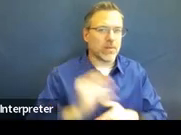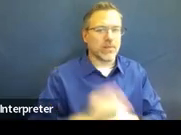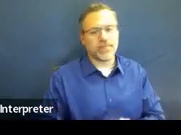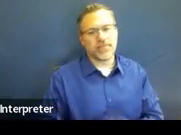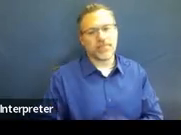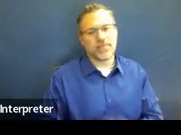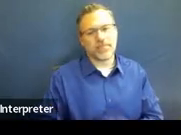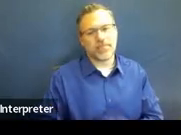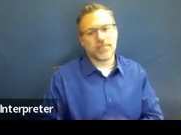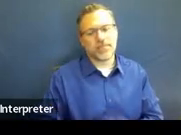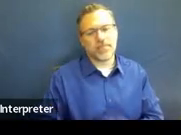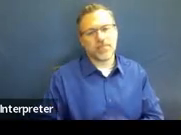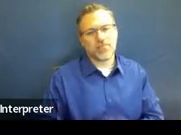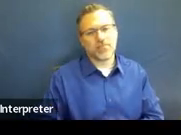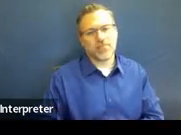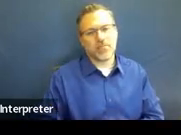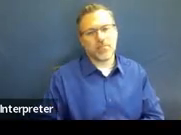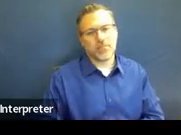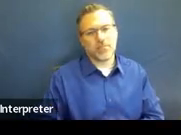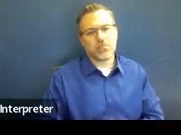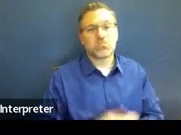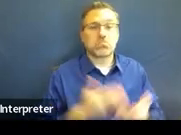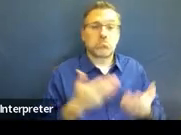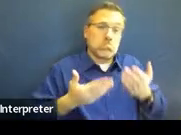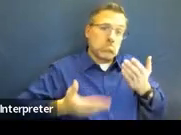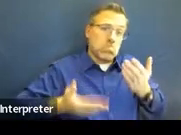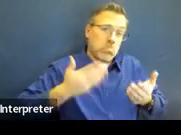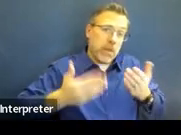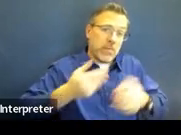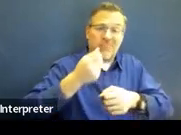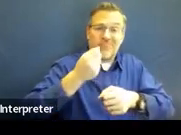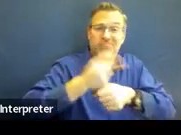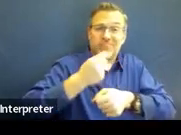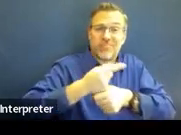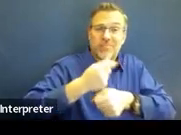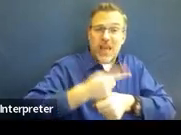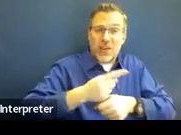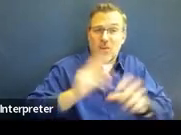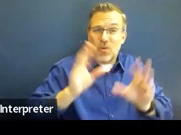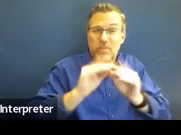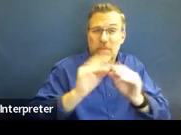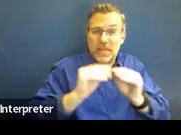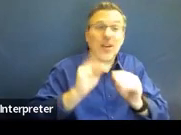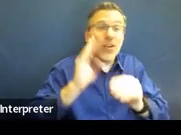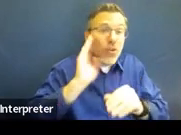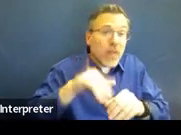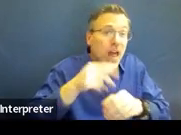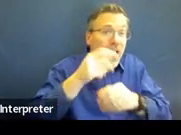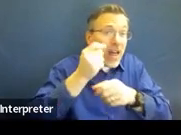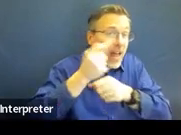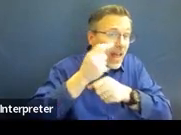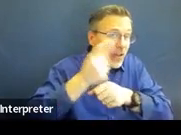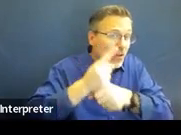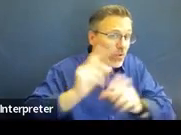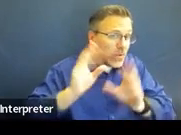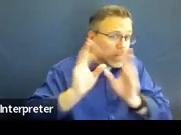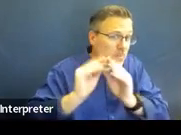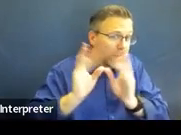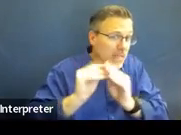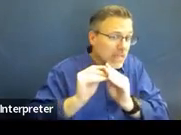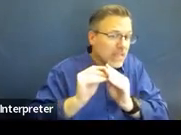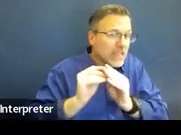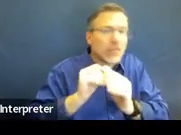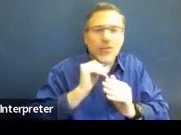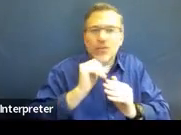So what that looks like is you may have an annual meeting date, because when you have your annual meeting date, you wouldn't start your